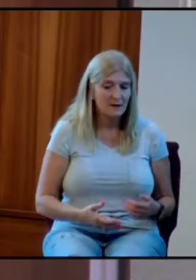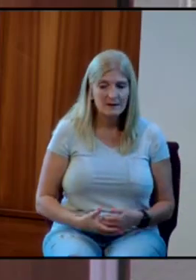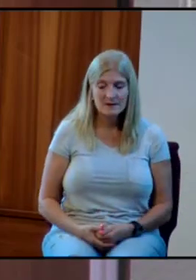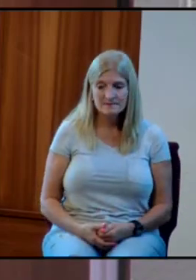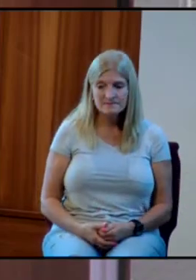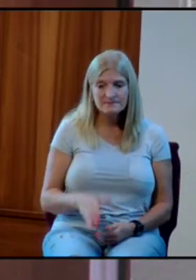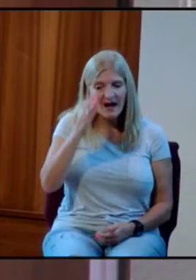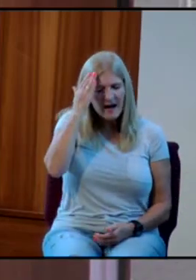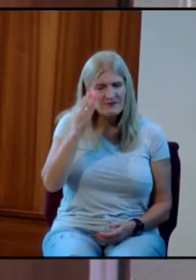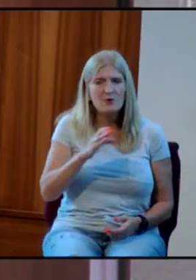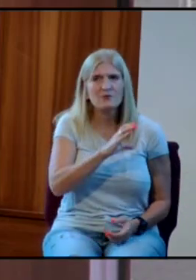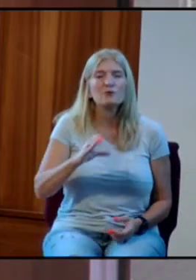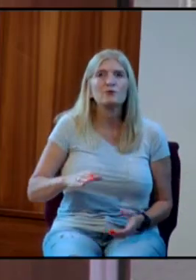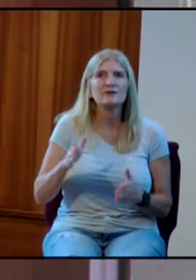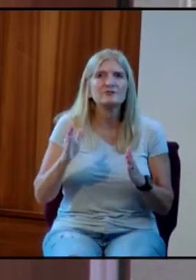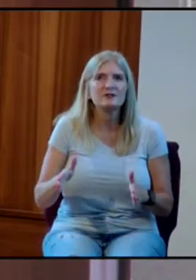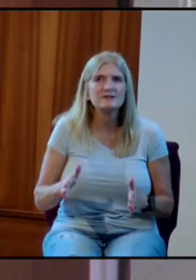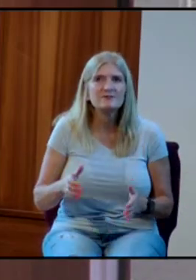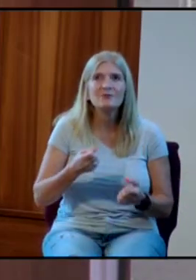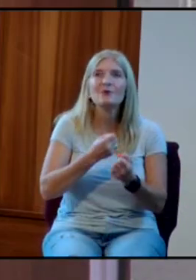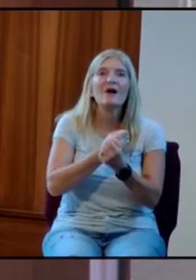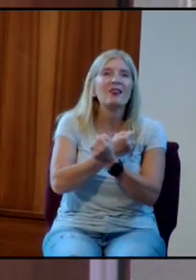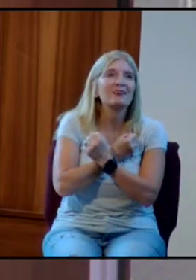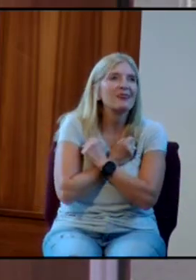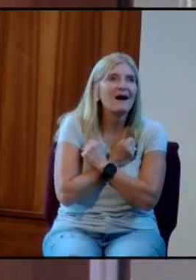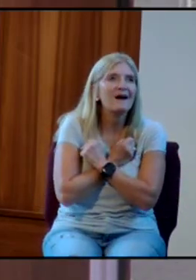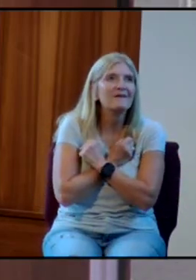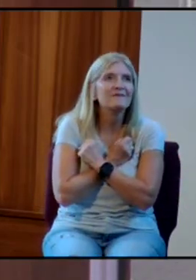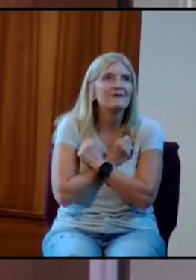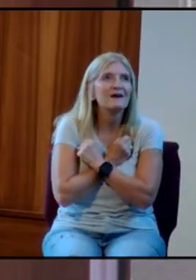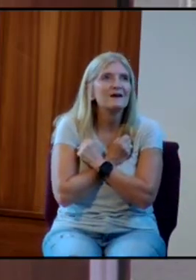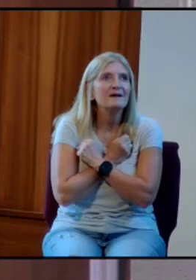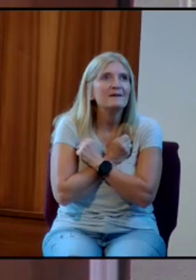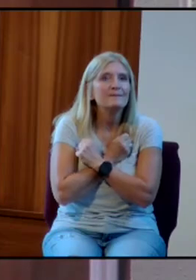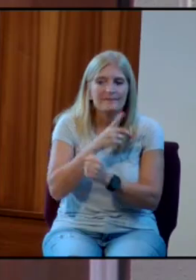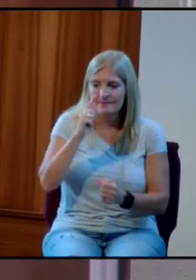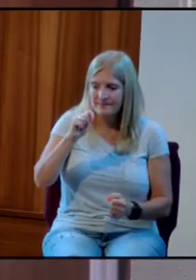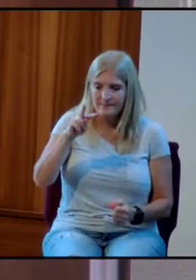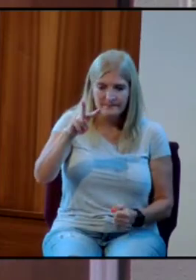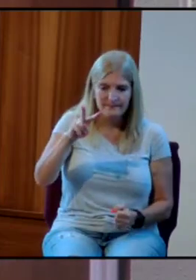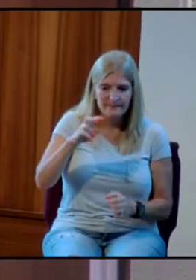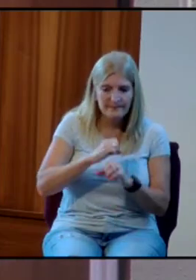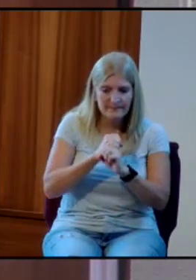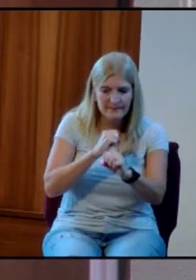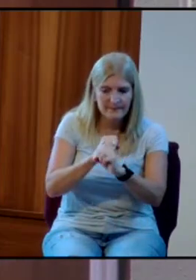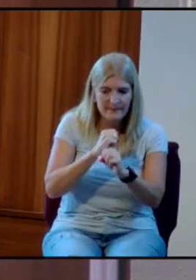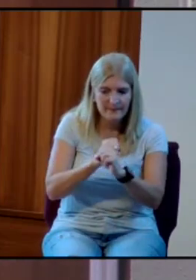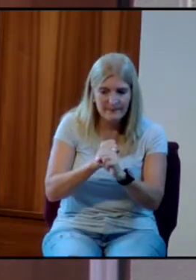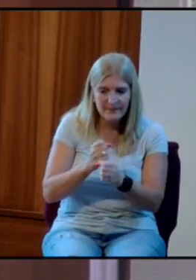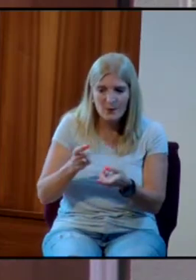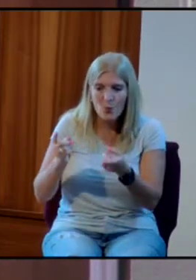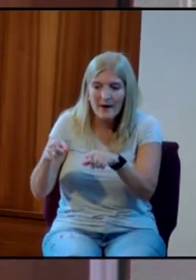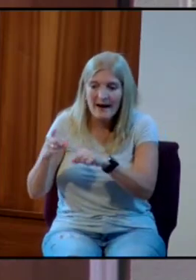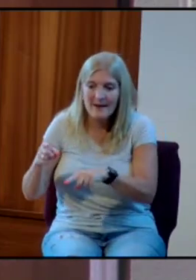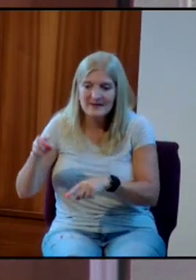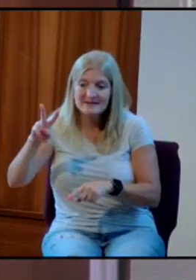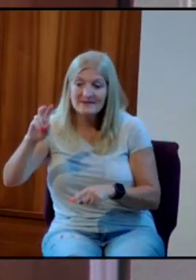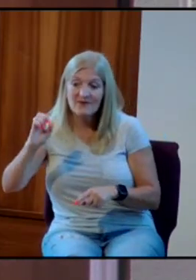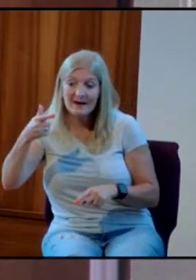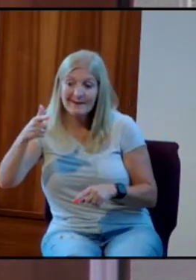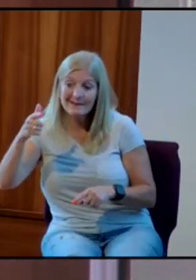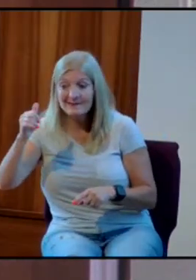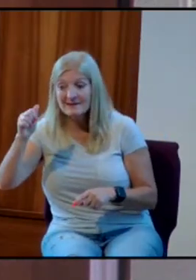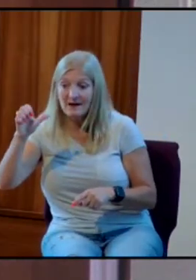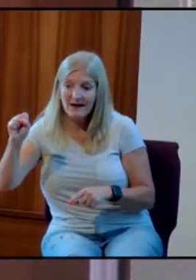I've known Christians who loved the TV commercial, what happens in Vegas stays in Vegas.